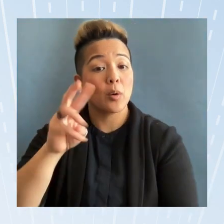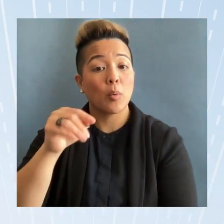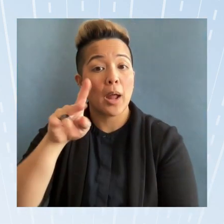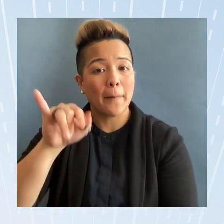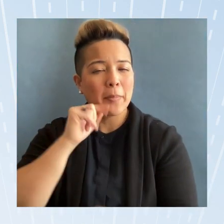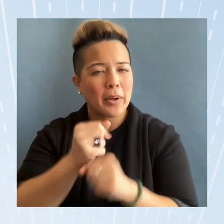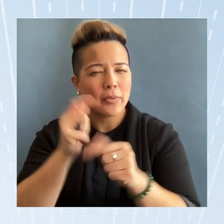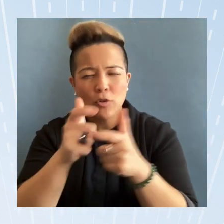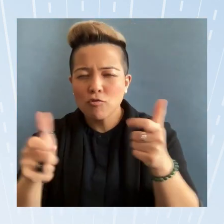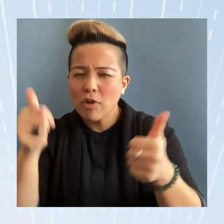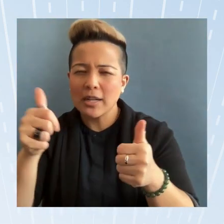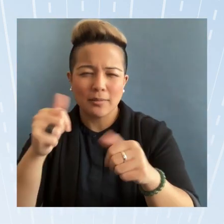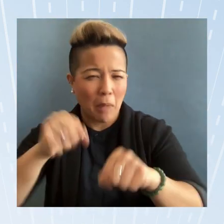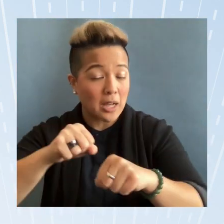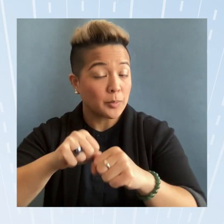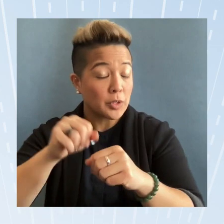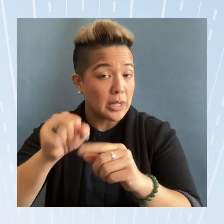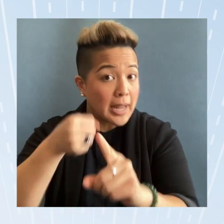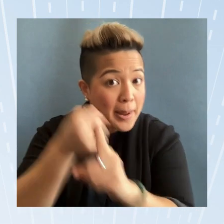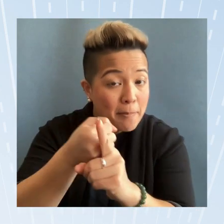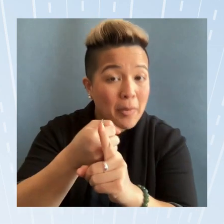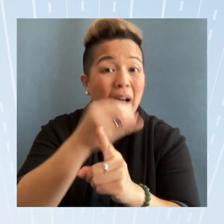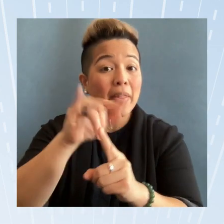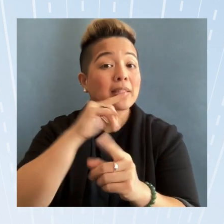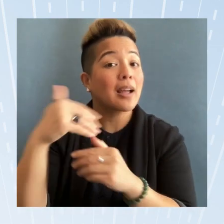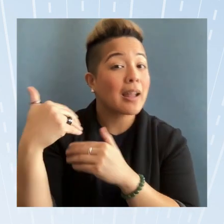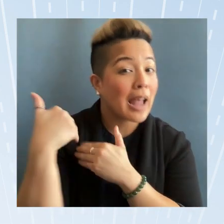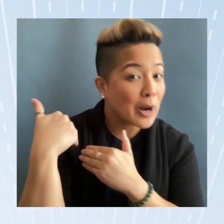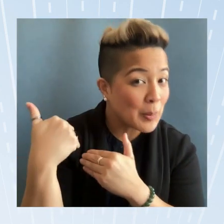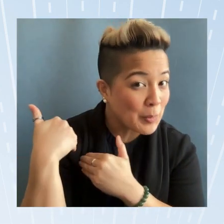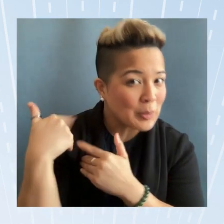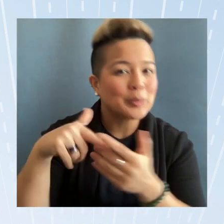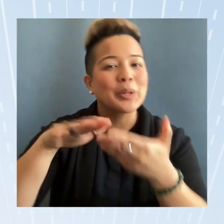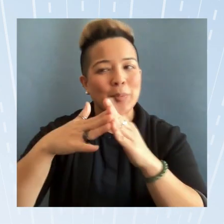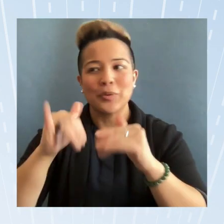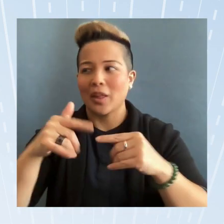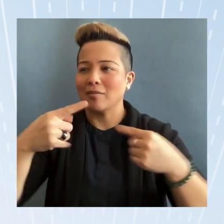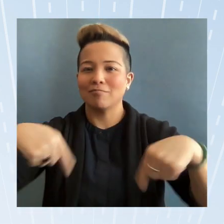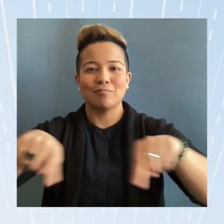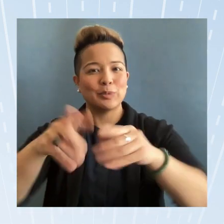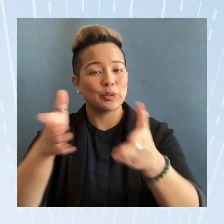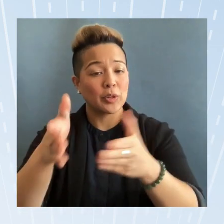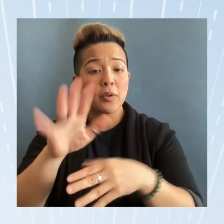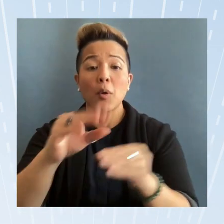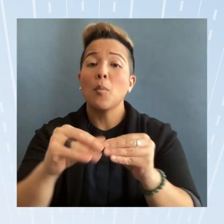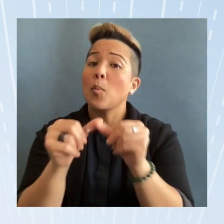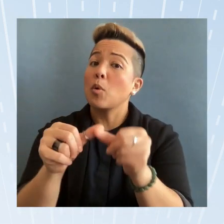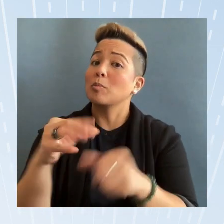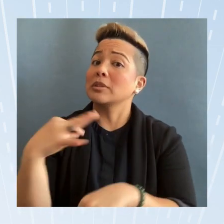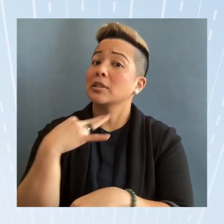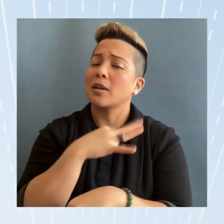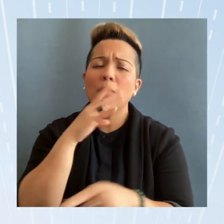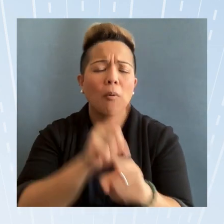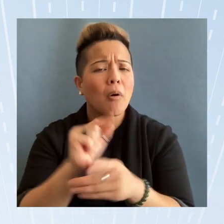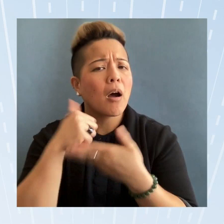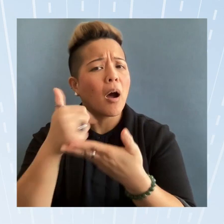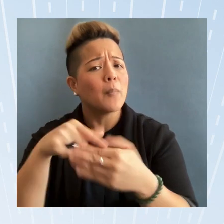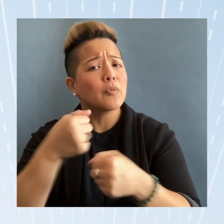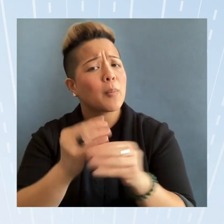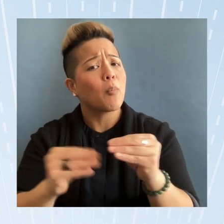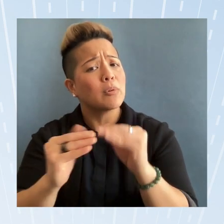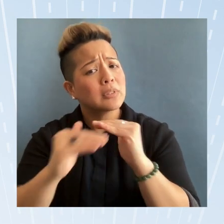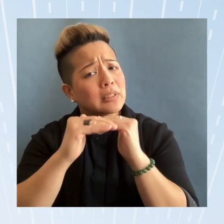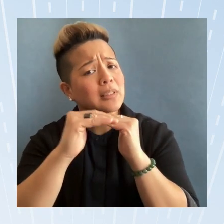impact and that it is accountable to the communities it serves more permanent staff would also help create a more sustainable